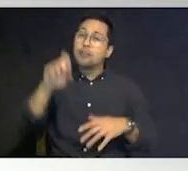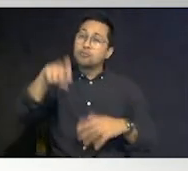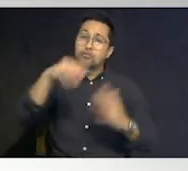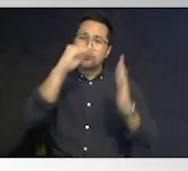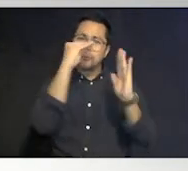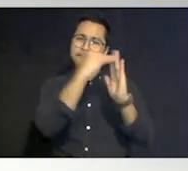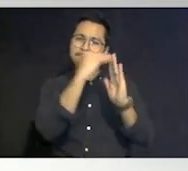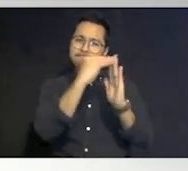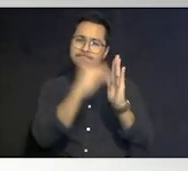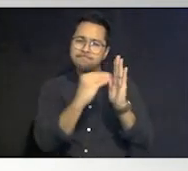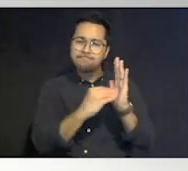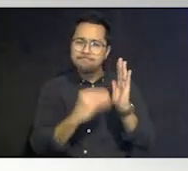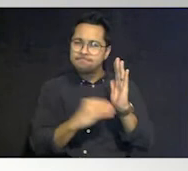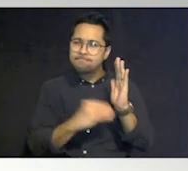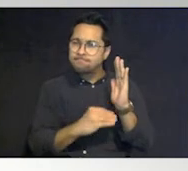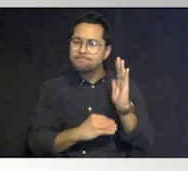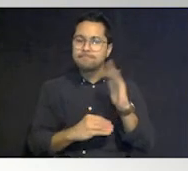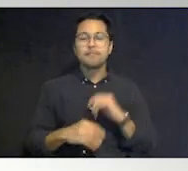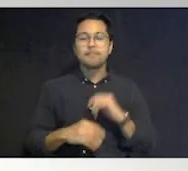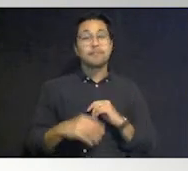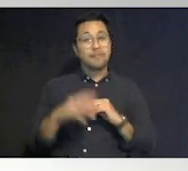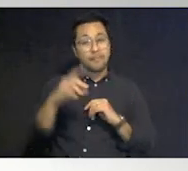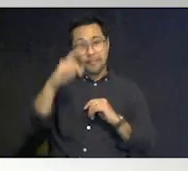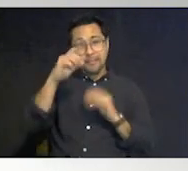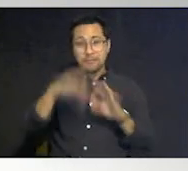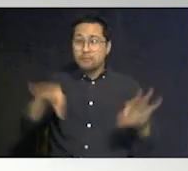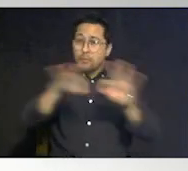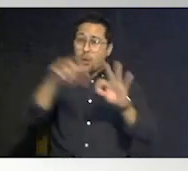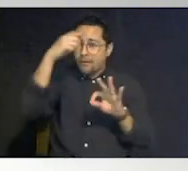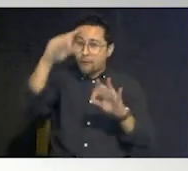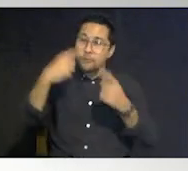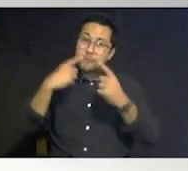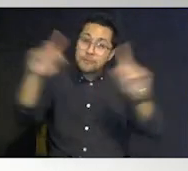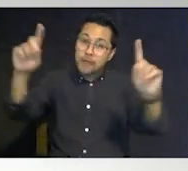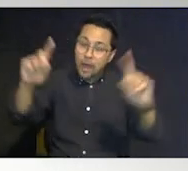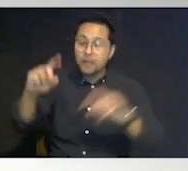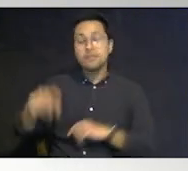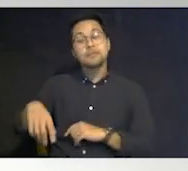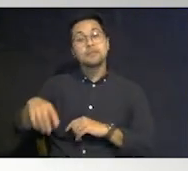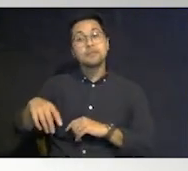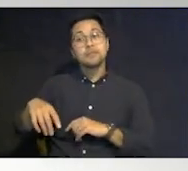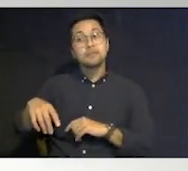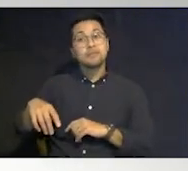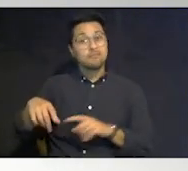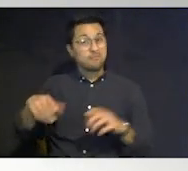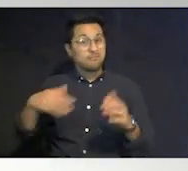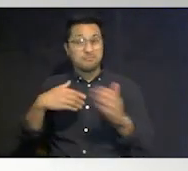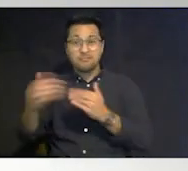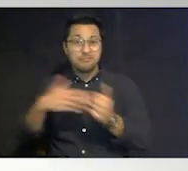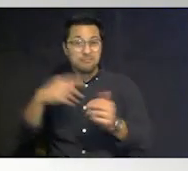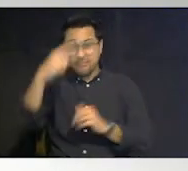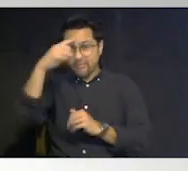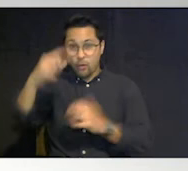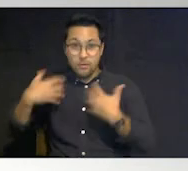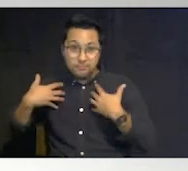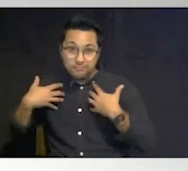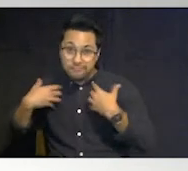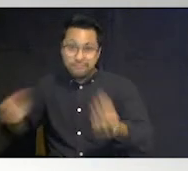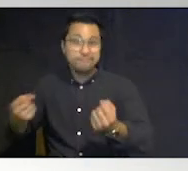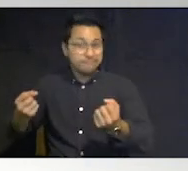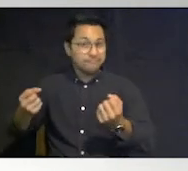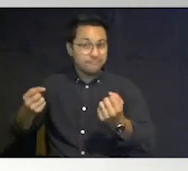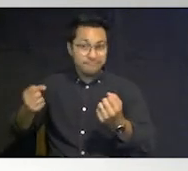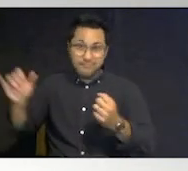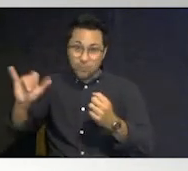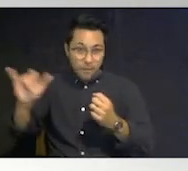is critical to success and in some cases survival um and update your plan annually